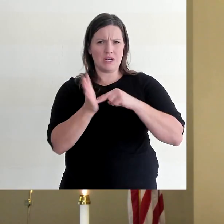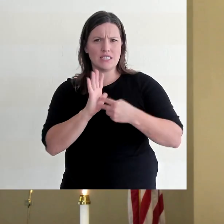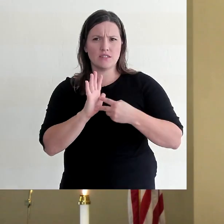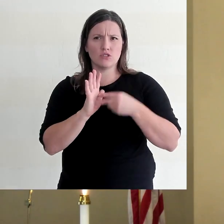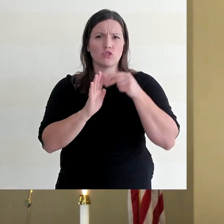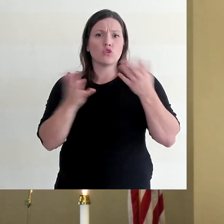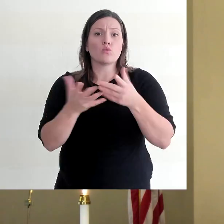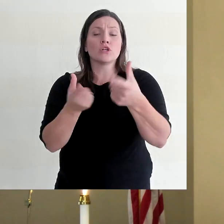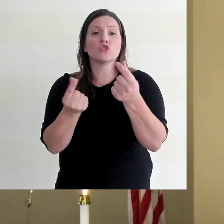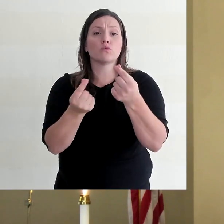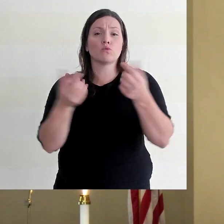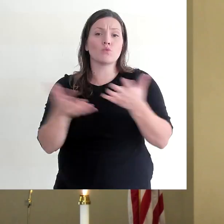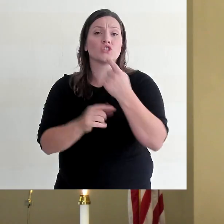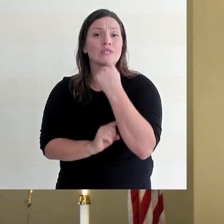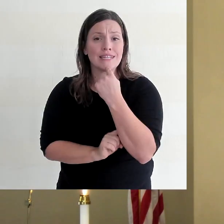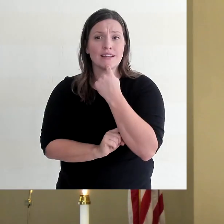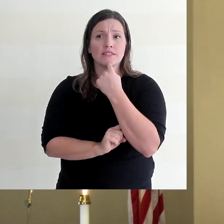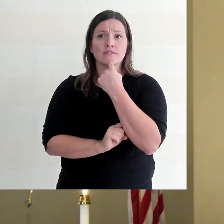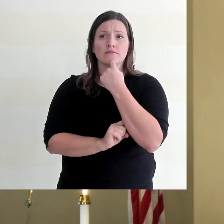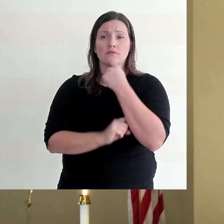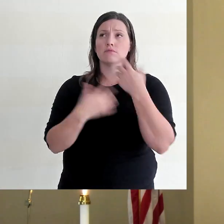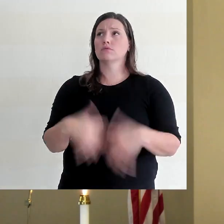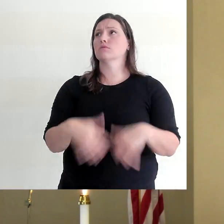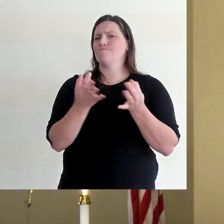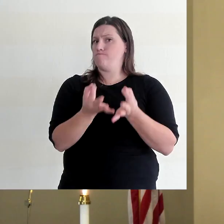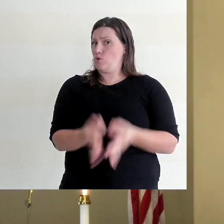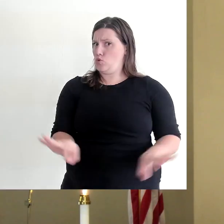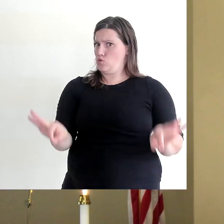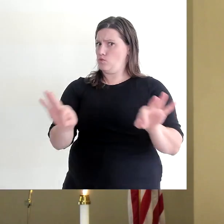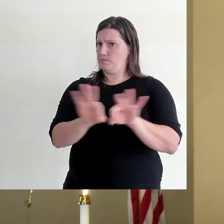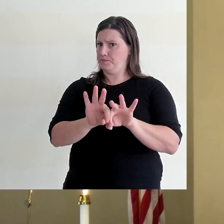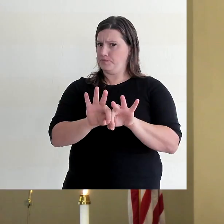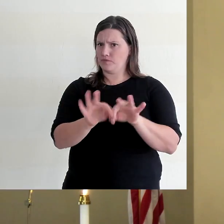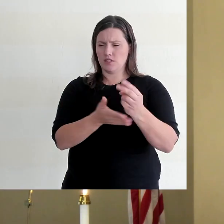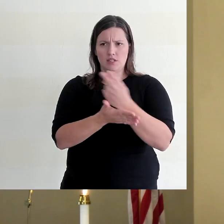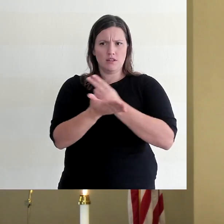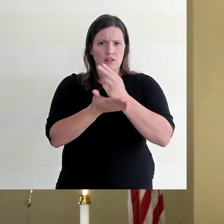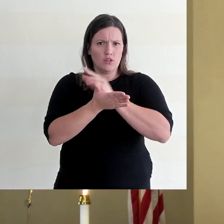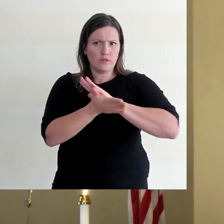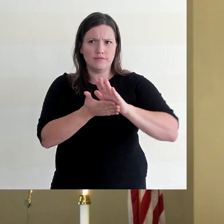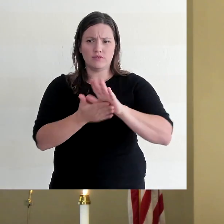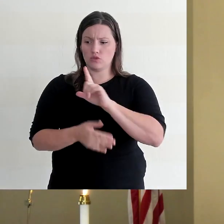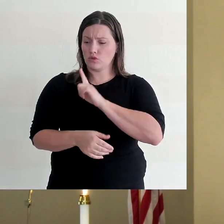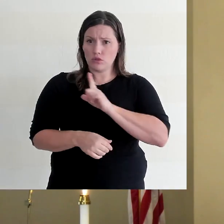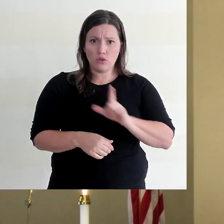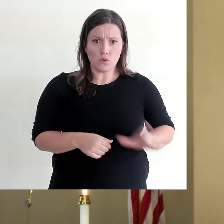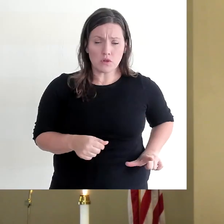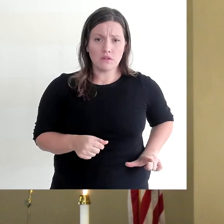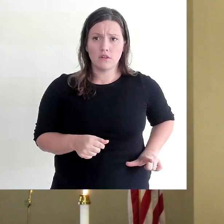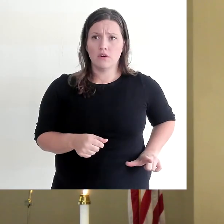and what you say is important. It is holy to the Lord.